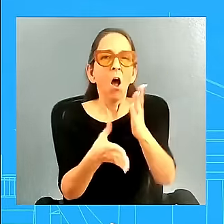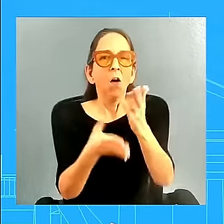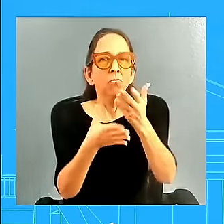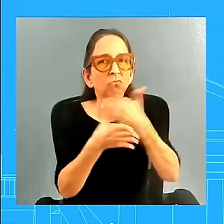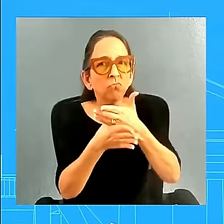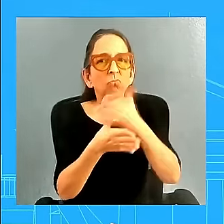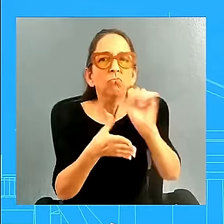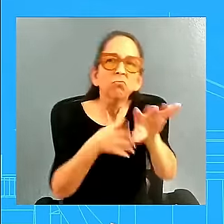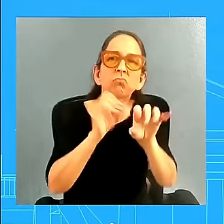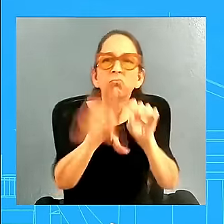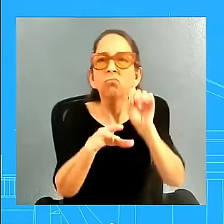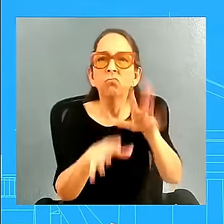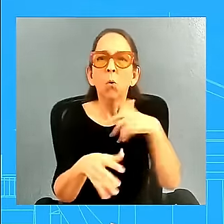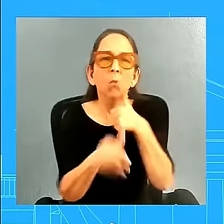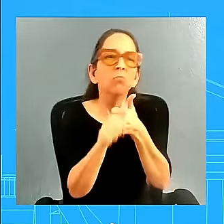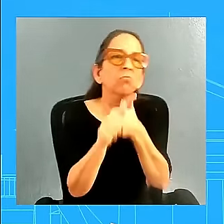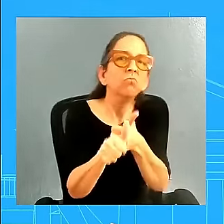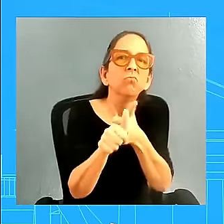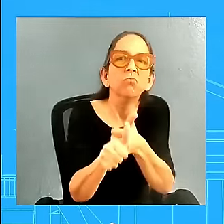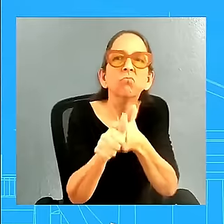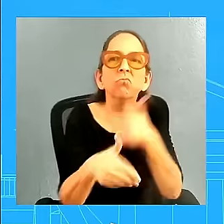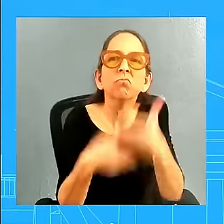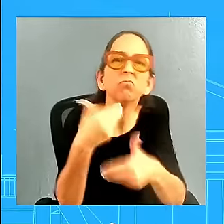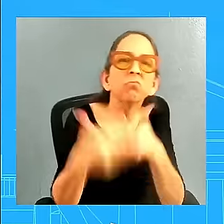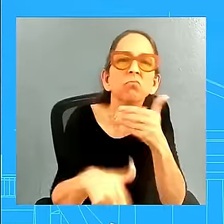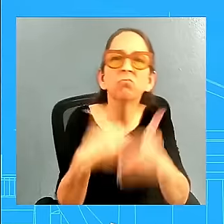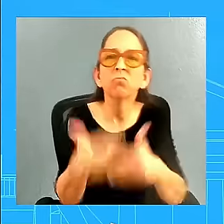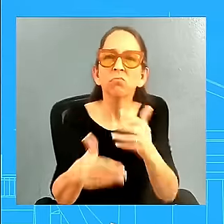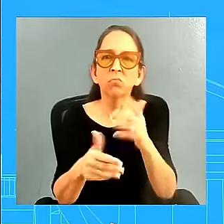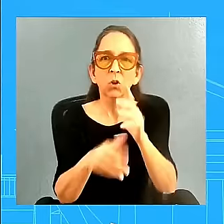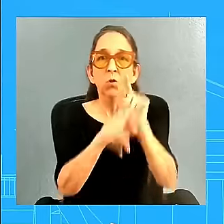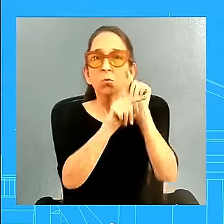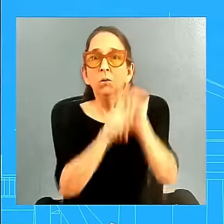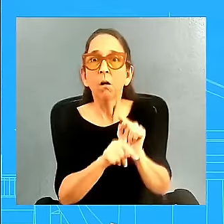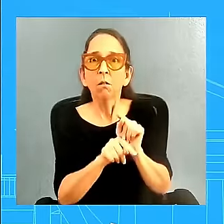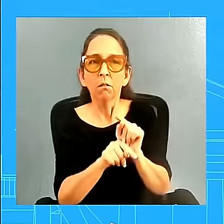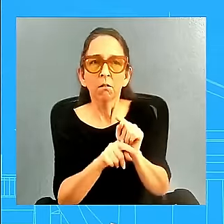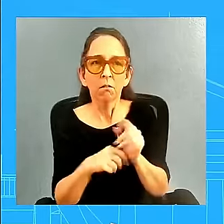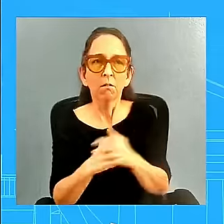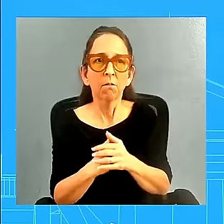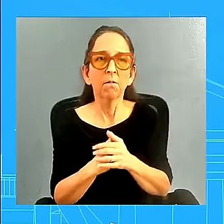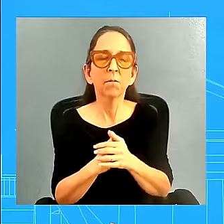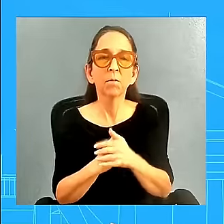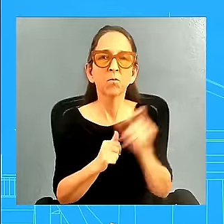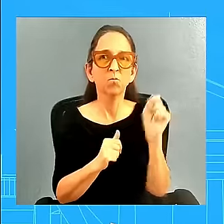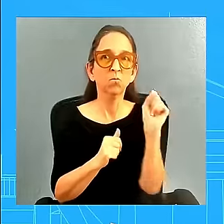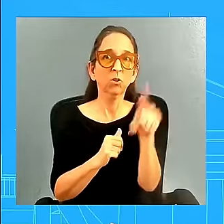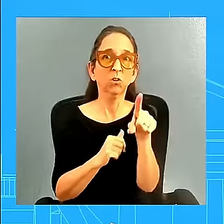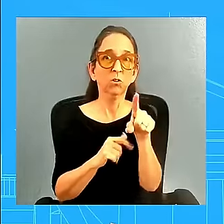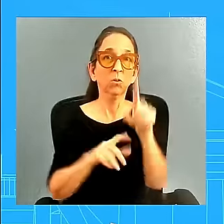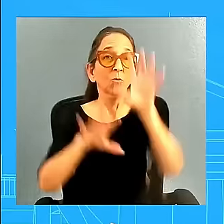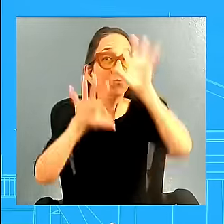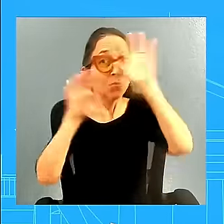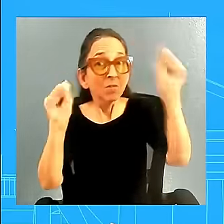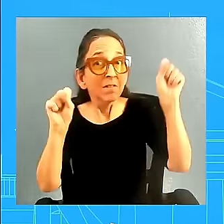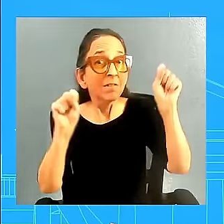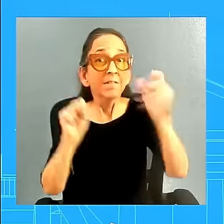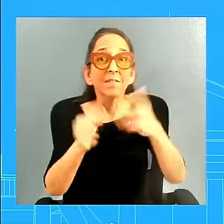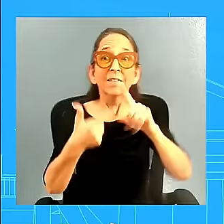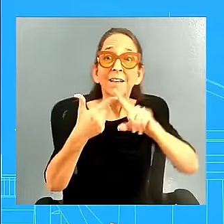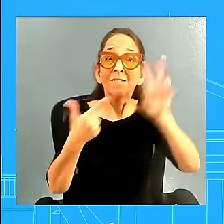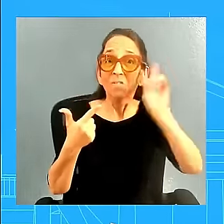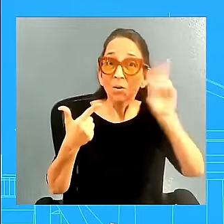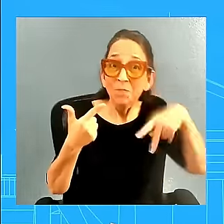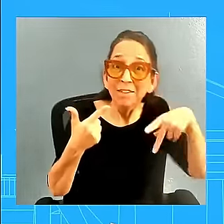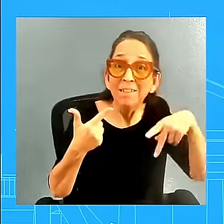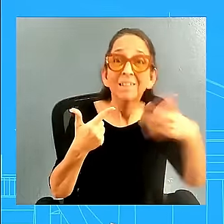and we'll certainly have more to share. Are we going to see him with the vice president much in the next couple I mean, look, I know you all have asked this question of him. You've asked this